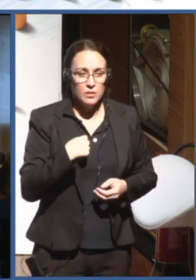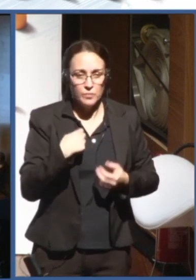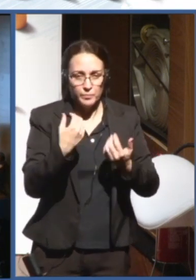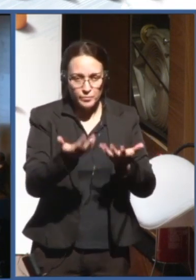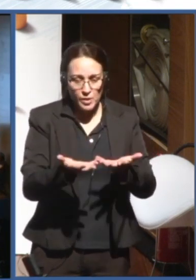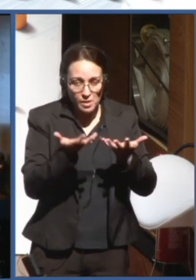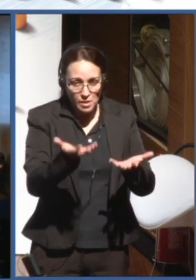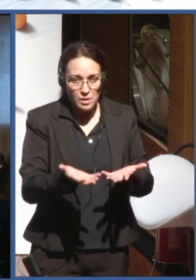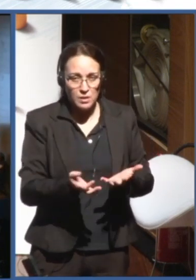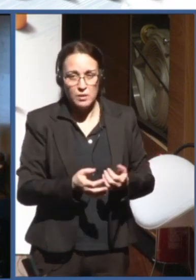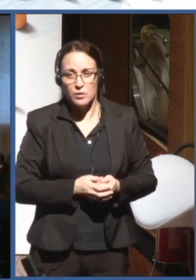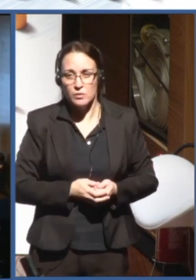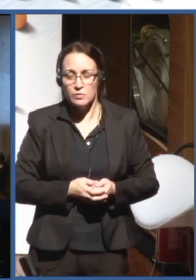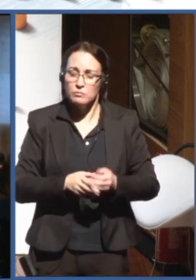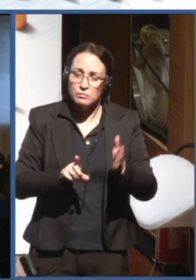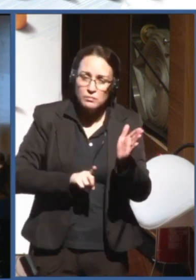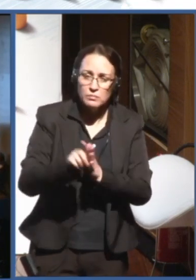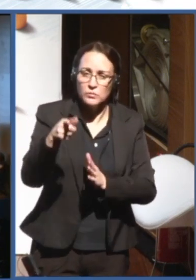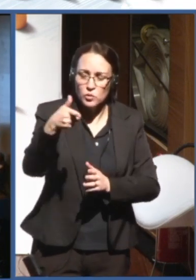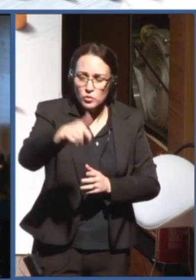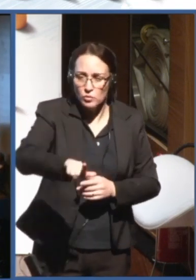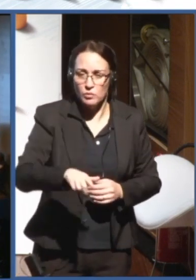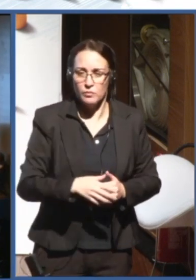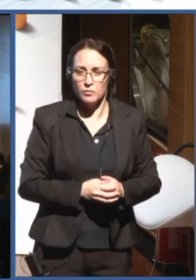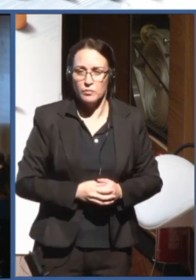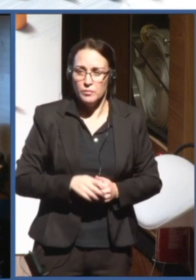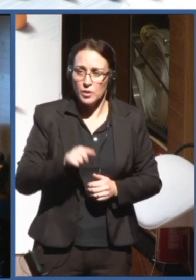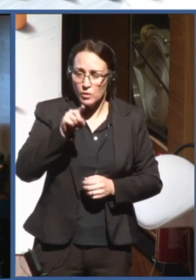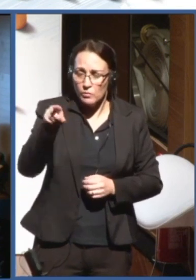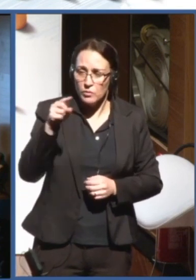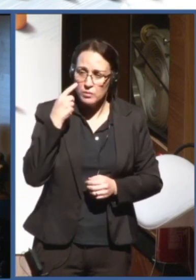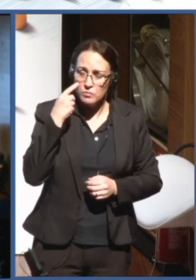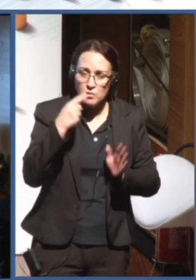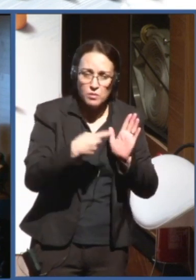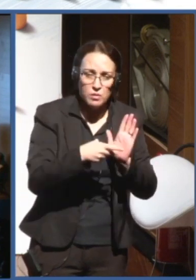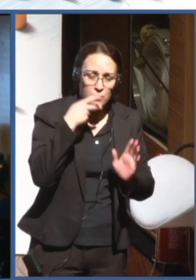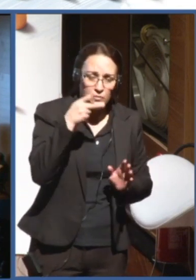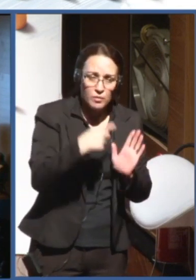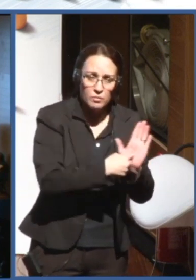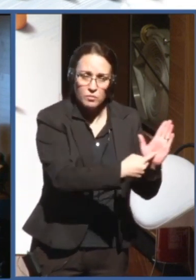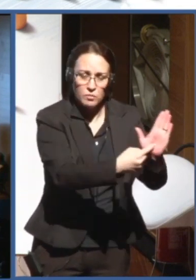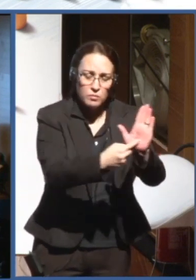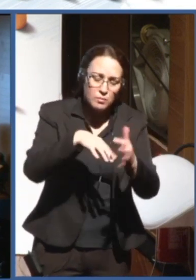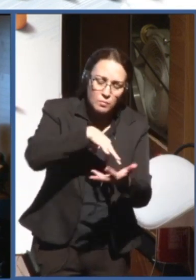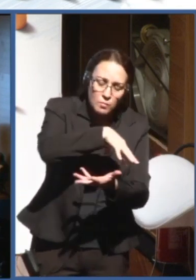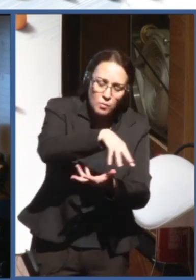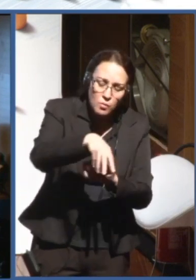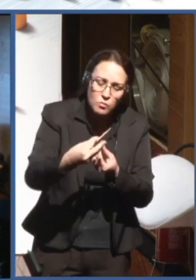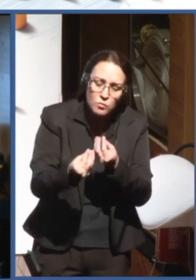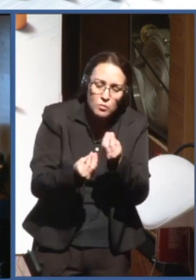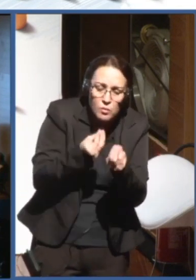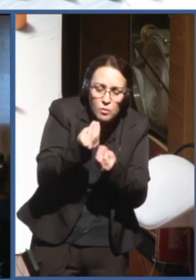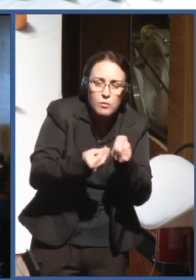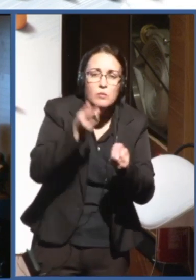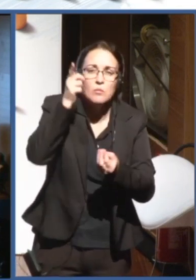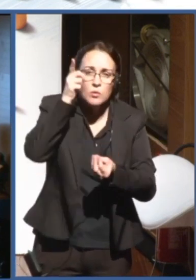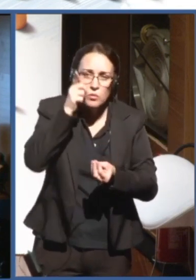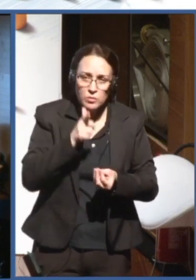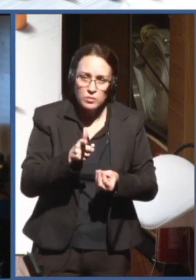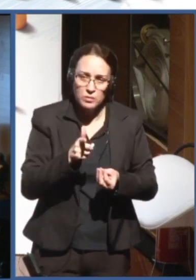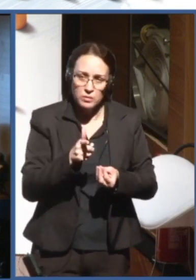You highlighted how the work that you achieved in Dubai and also, but you participated also in the AI, the